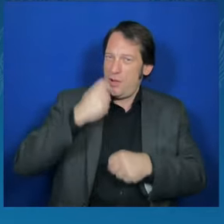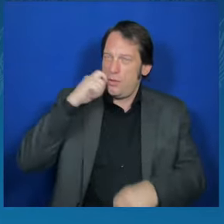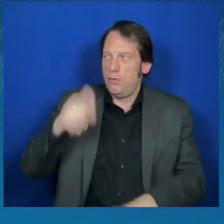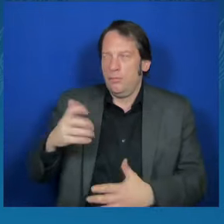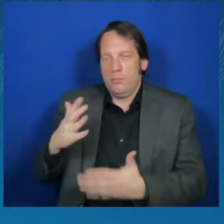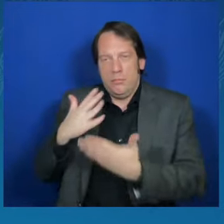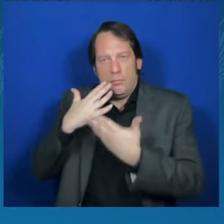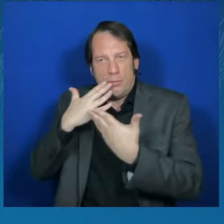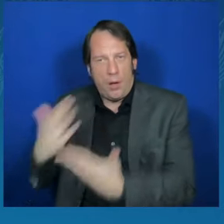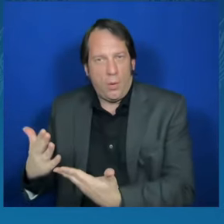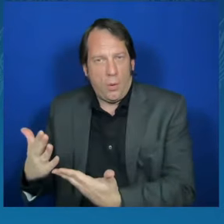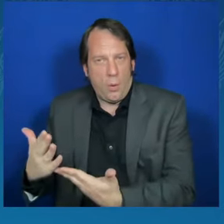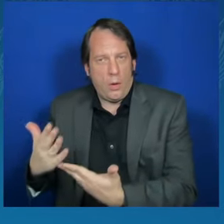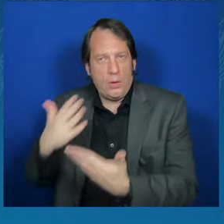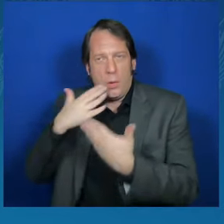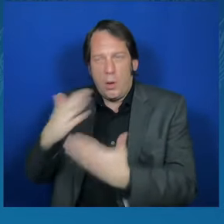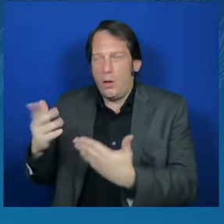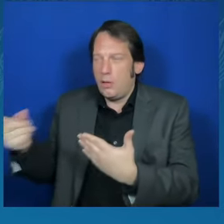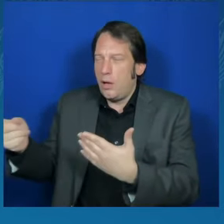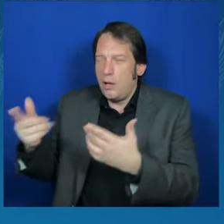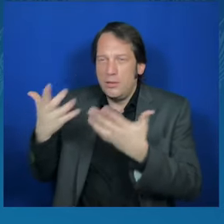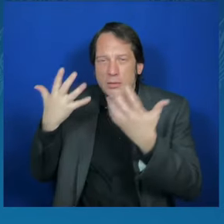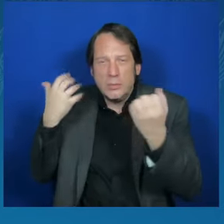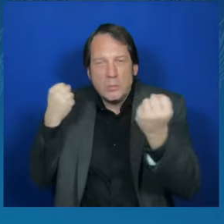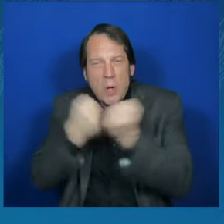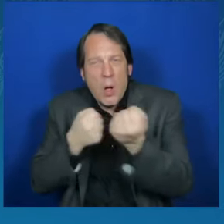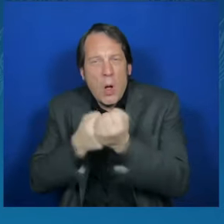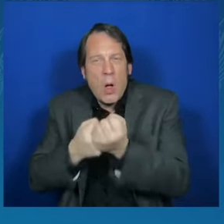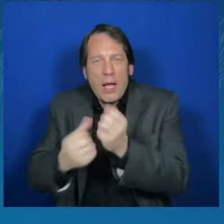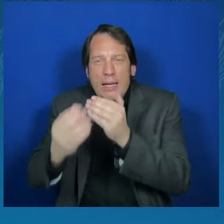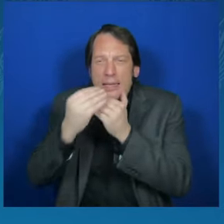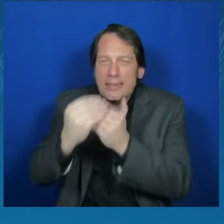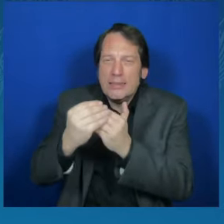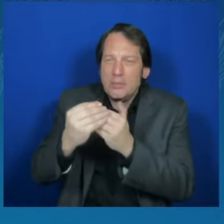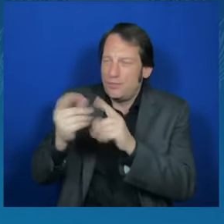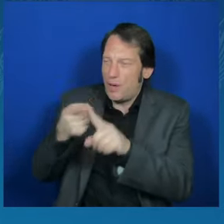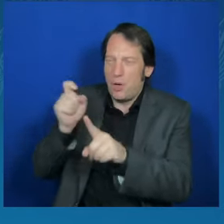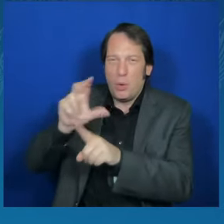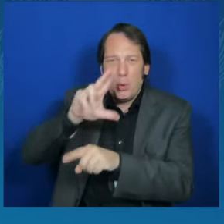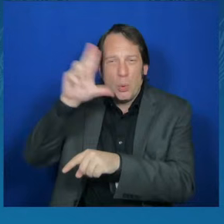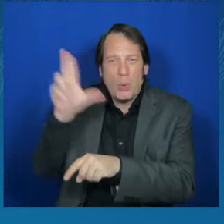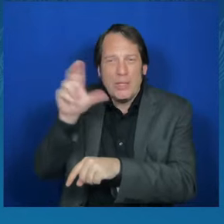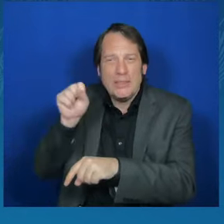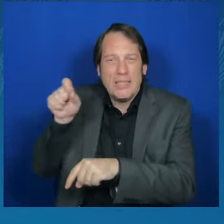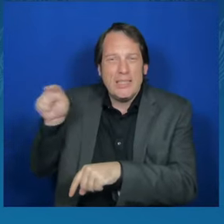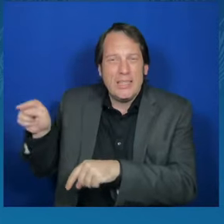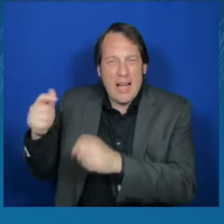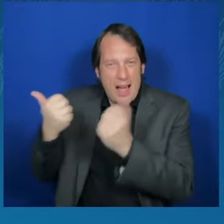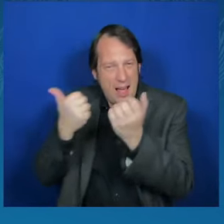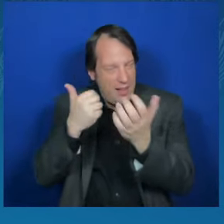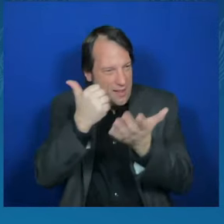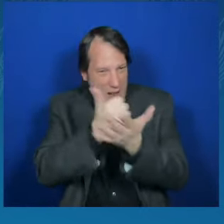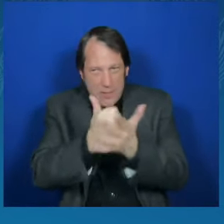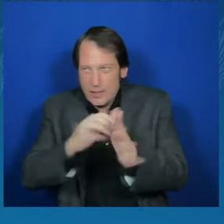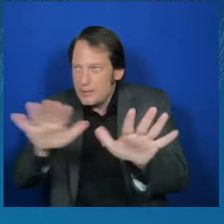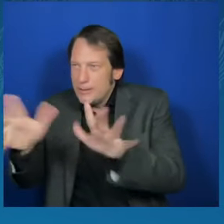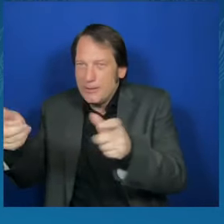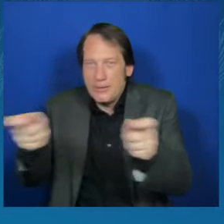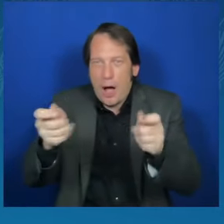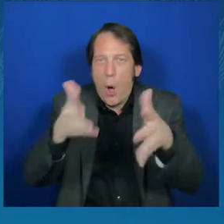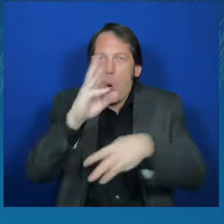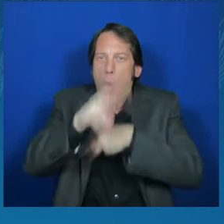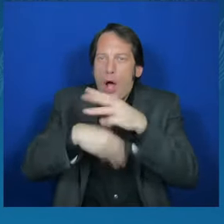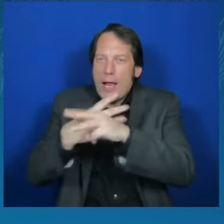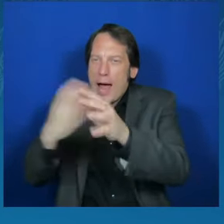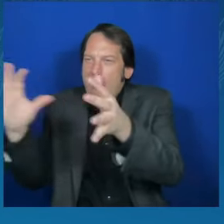helped to unite the world and to stand off against Russian strikes. We shall be together